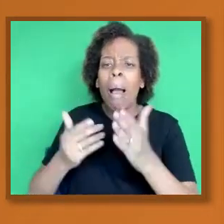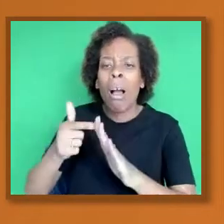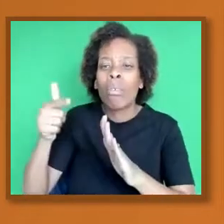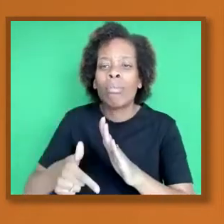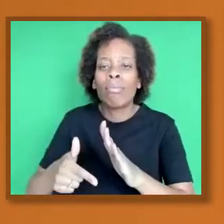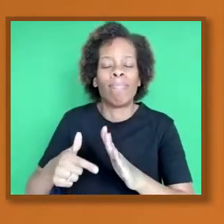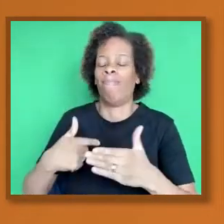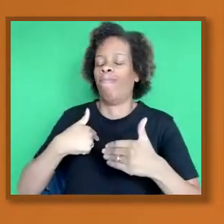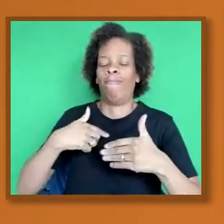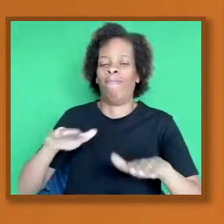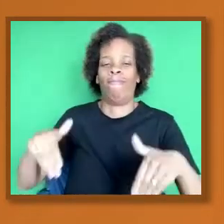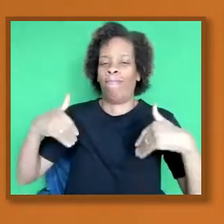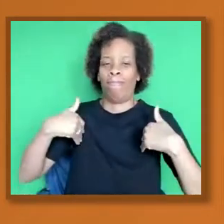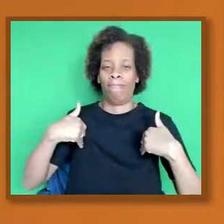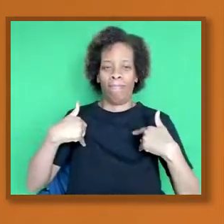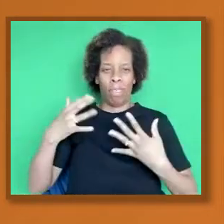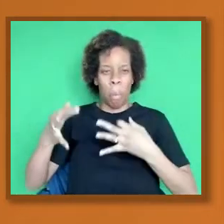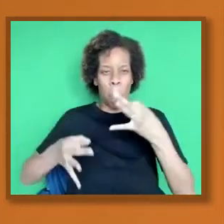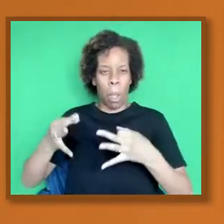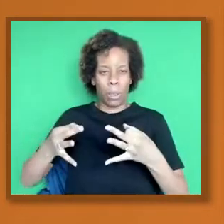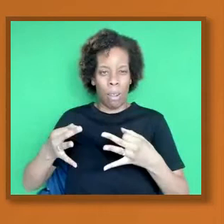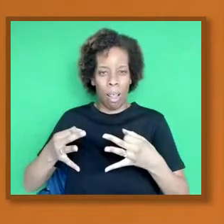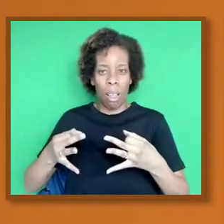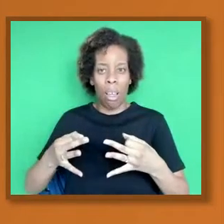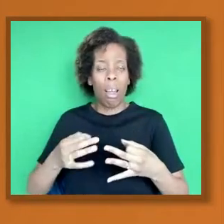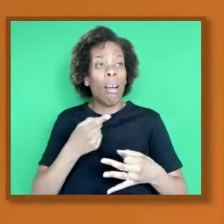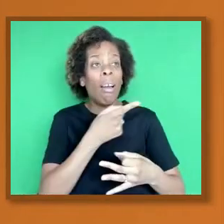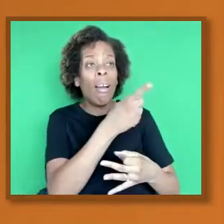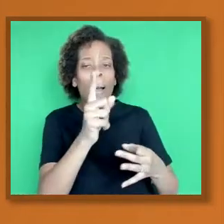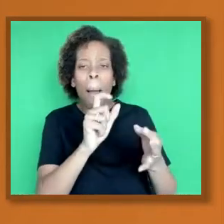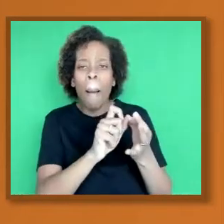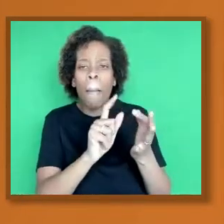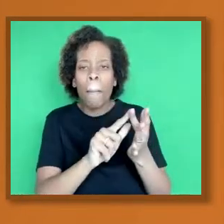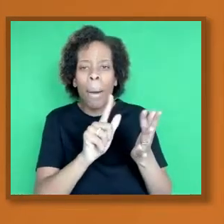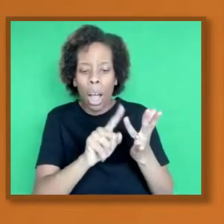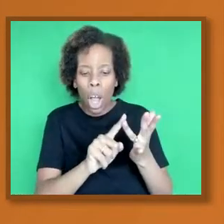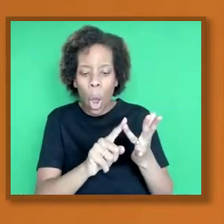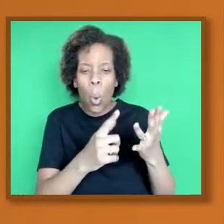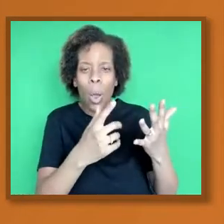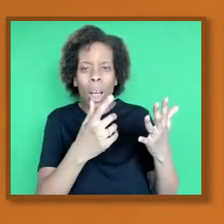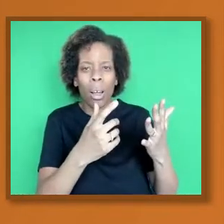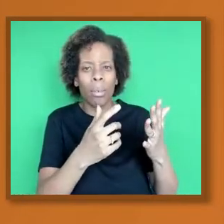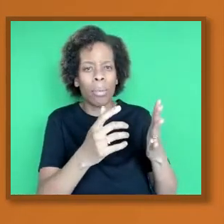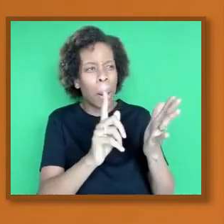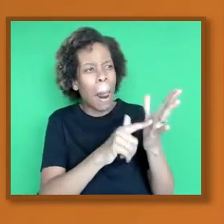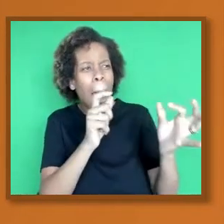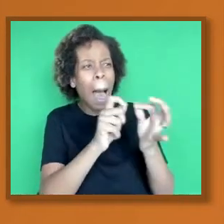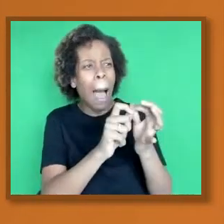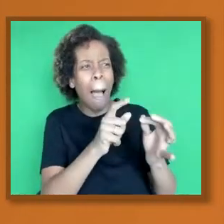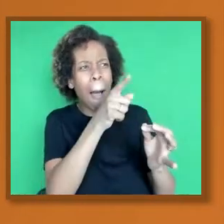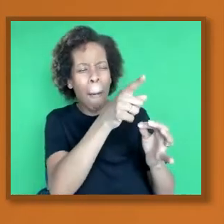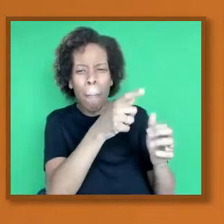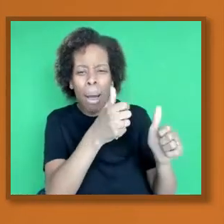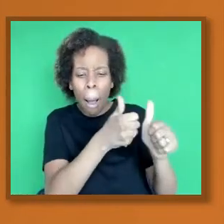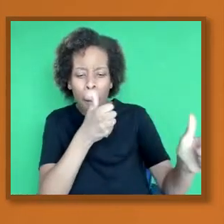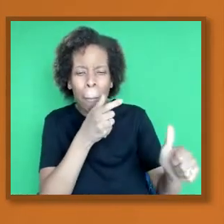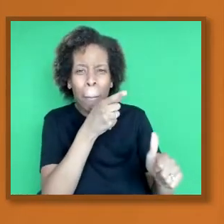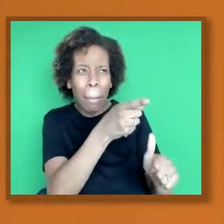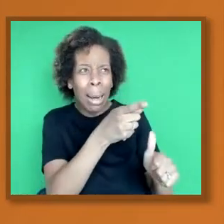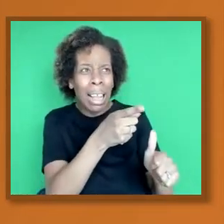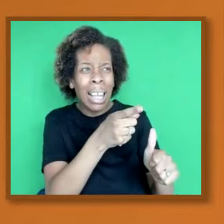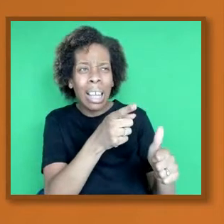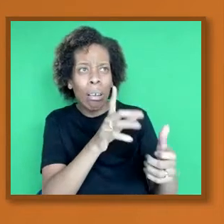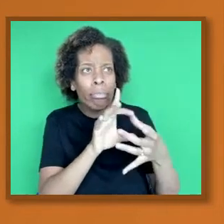biotech companies, again, I'm not going to focus on those aspects, but I will focus on the first three, which is about vaccine